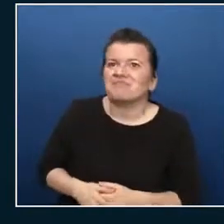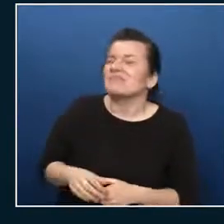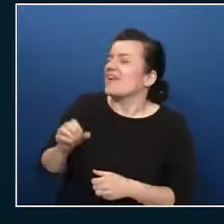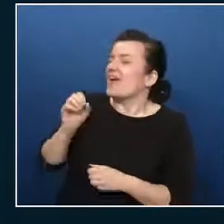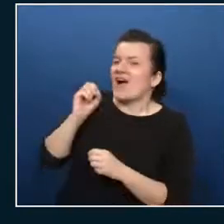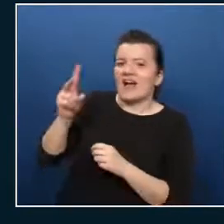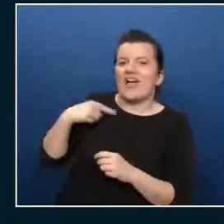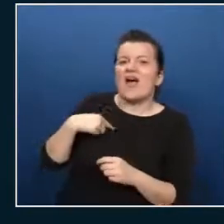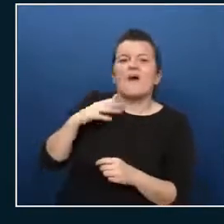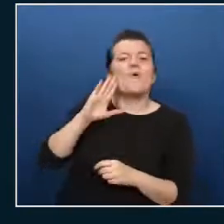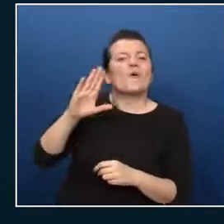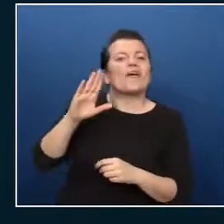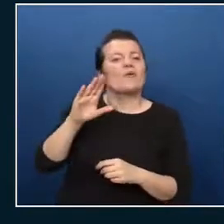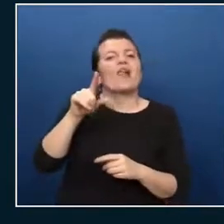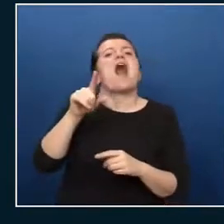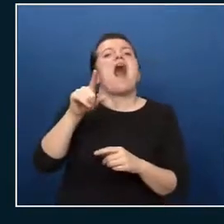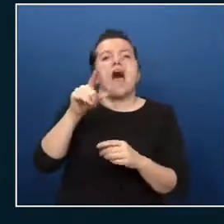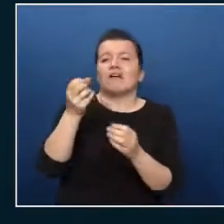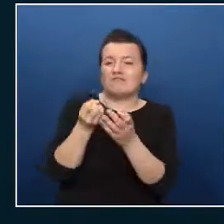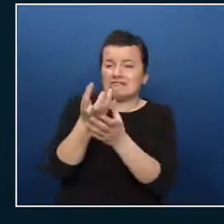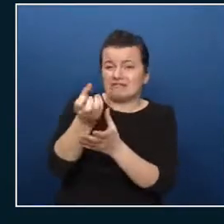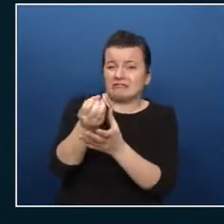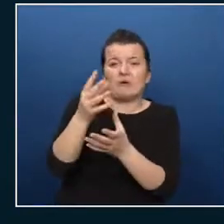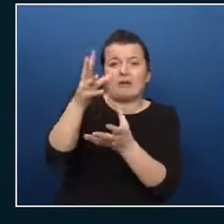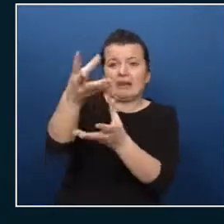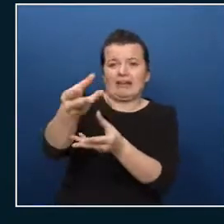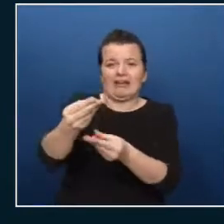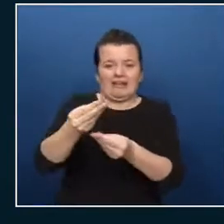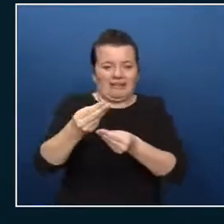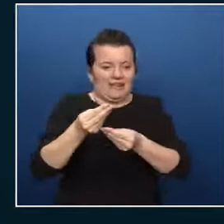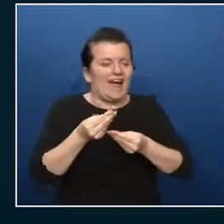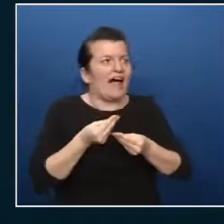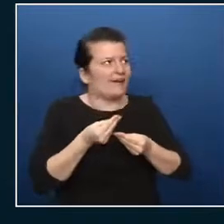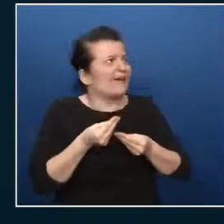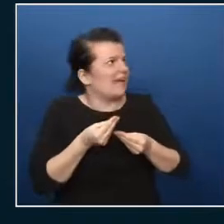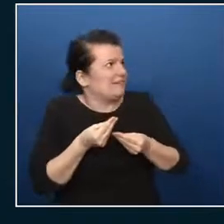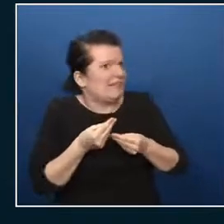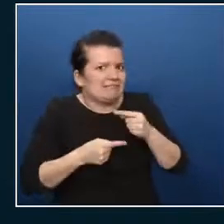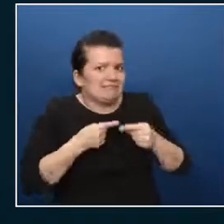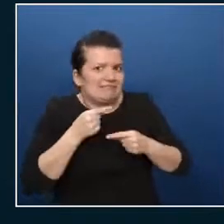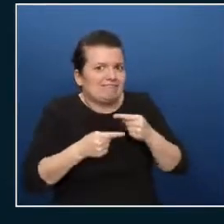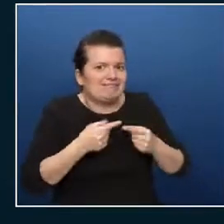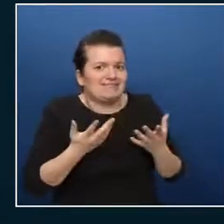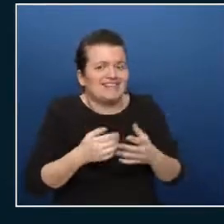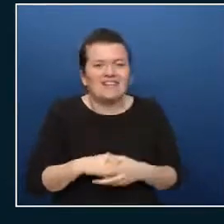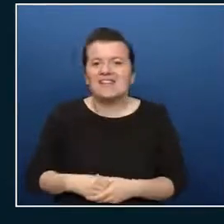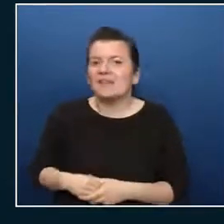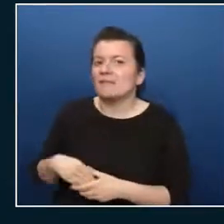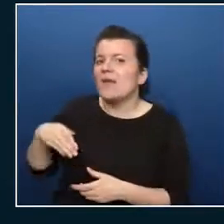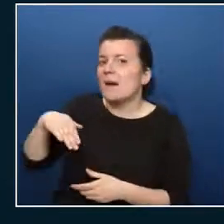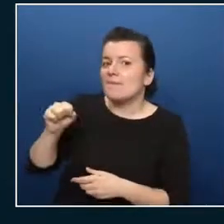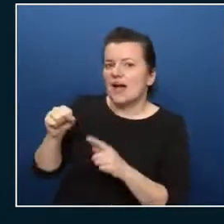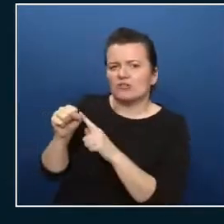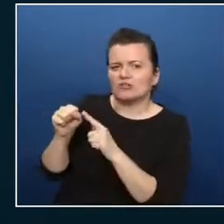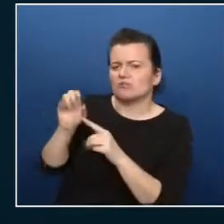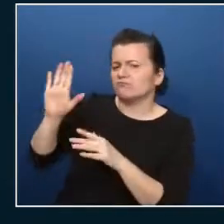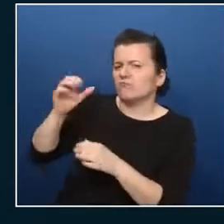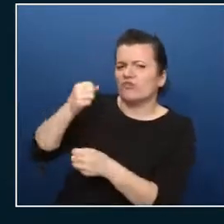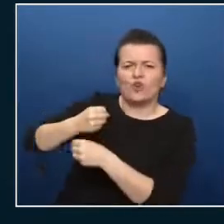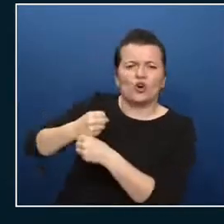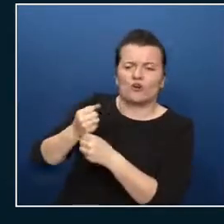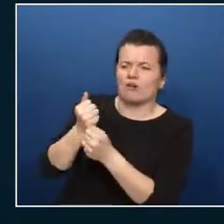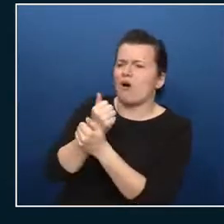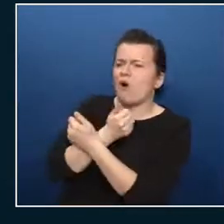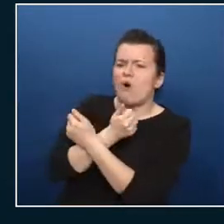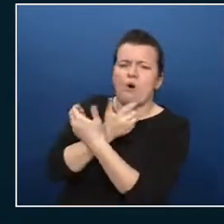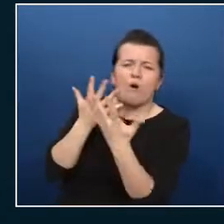start from there and and the documentation from Microsoft is really really good I today really did a good job with all the stuff they have and then